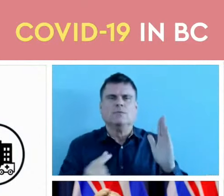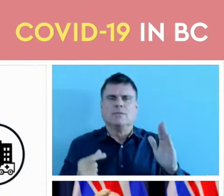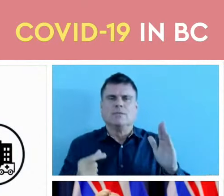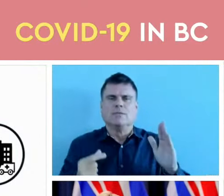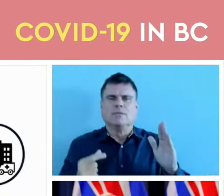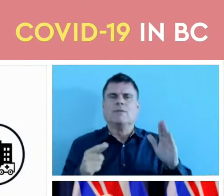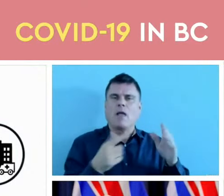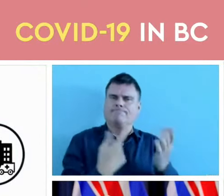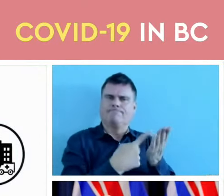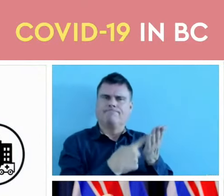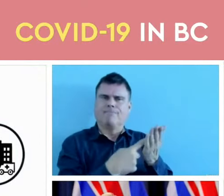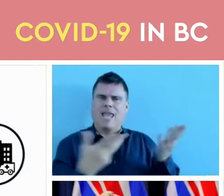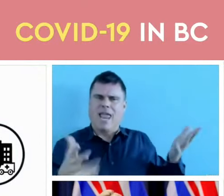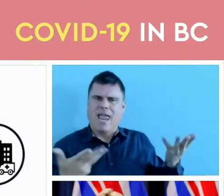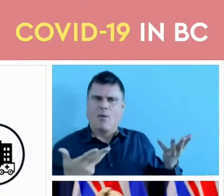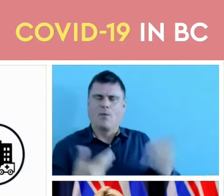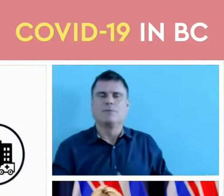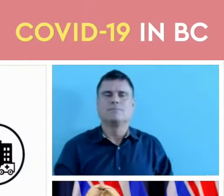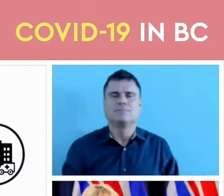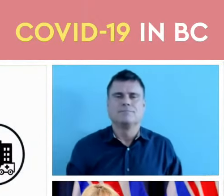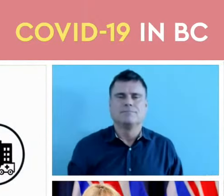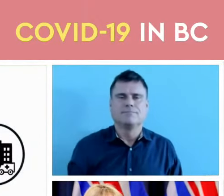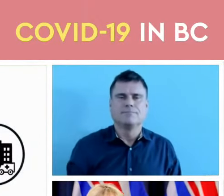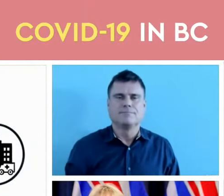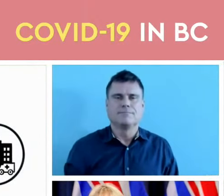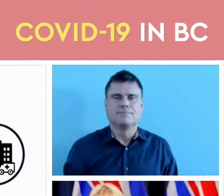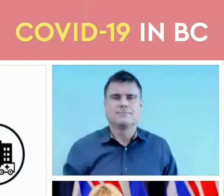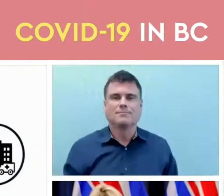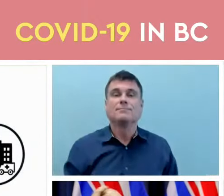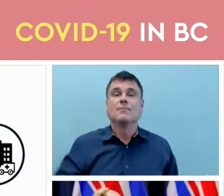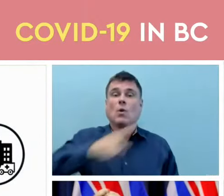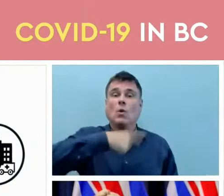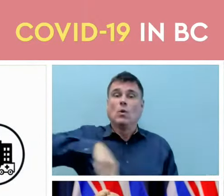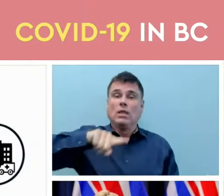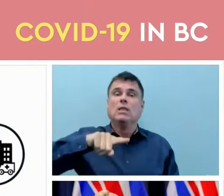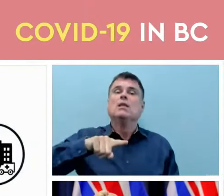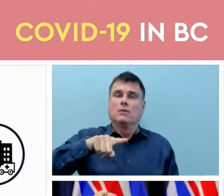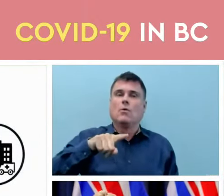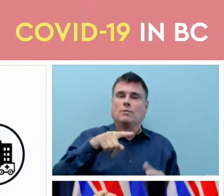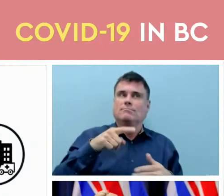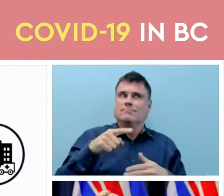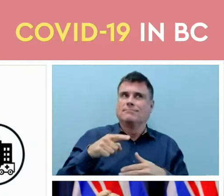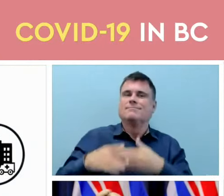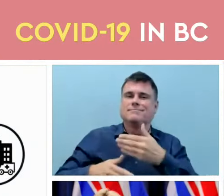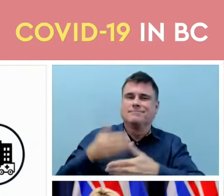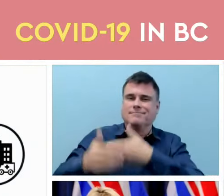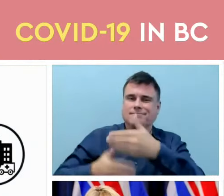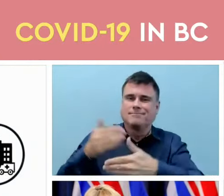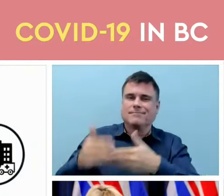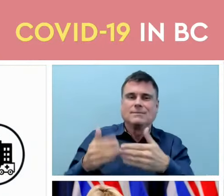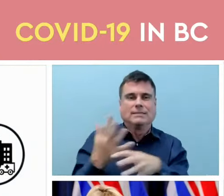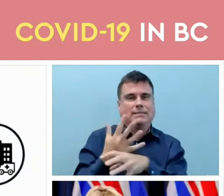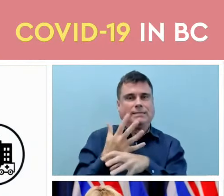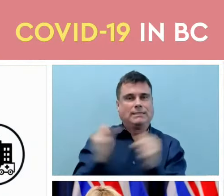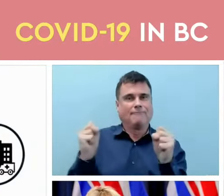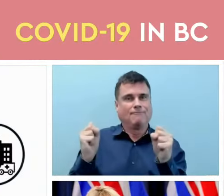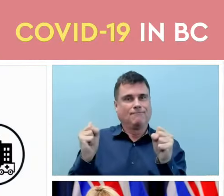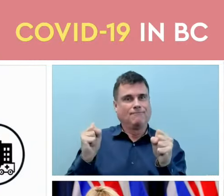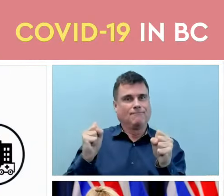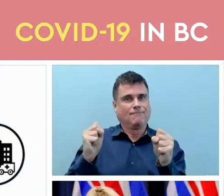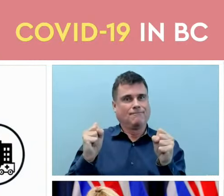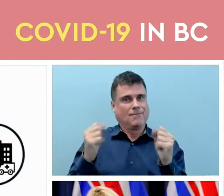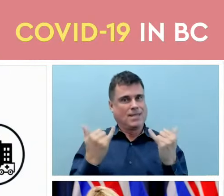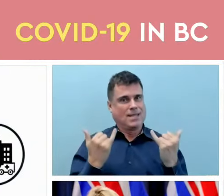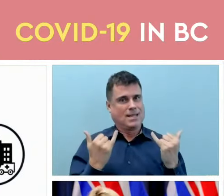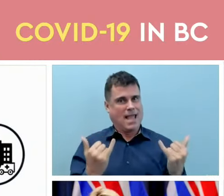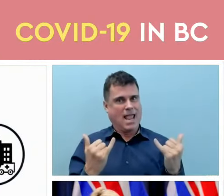We are transitioning from having all of our safety levels all of the time to requiring some of them depending